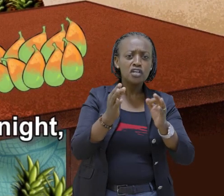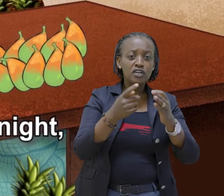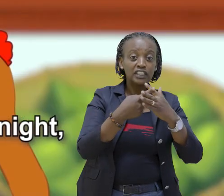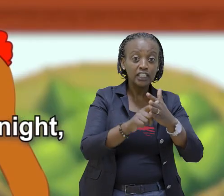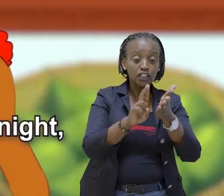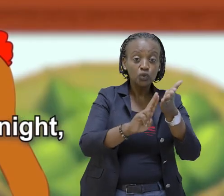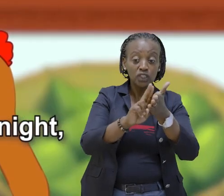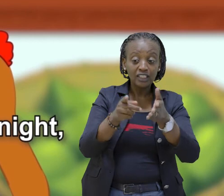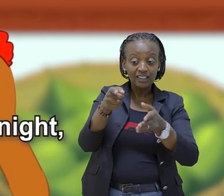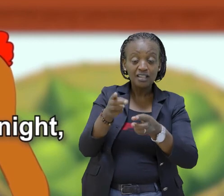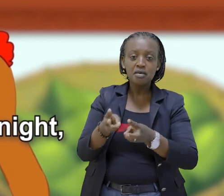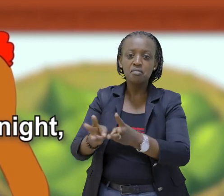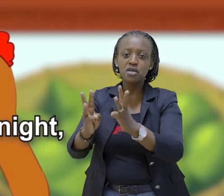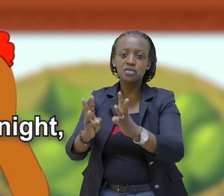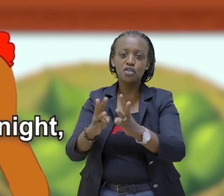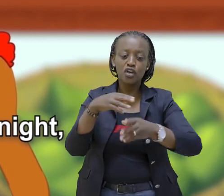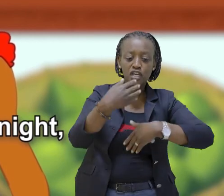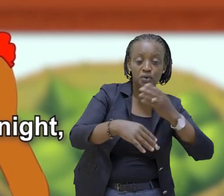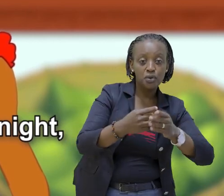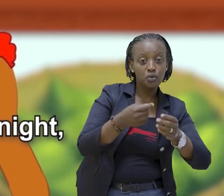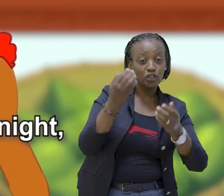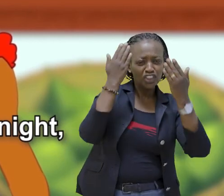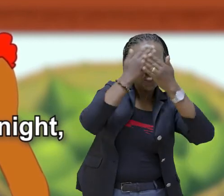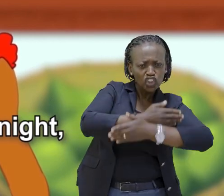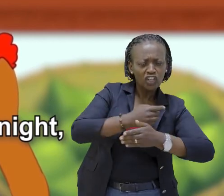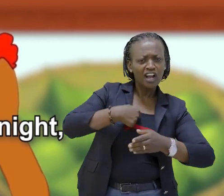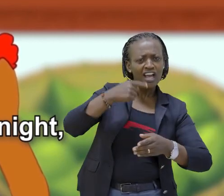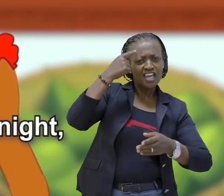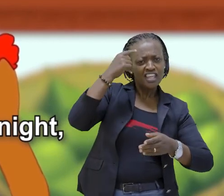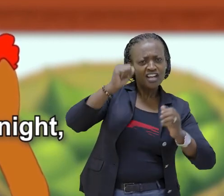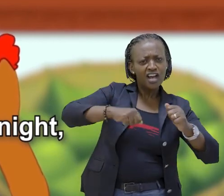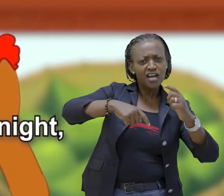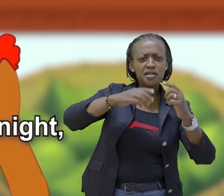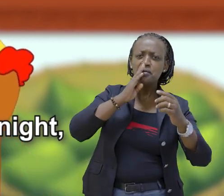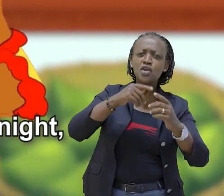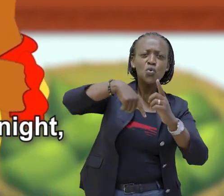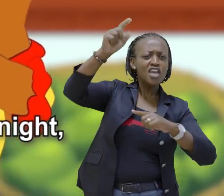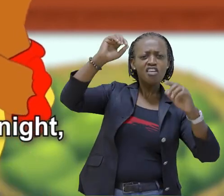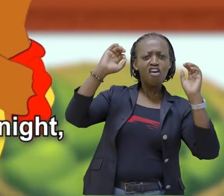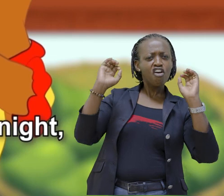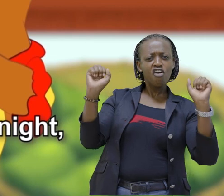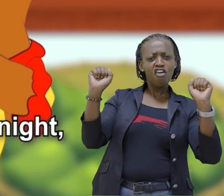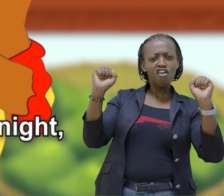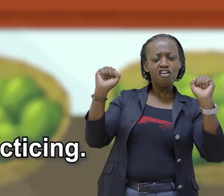If I start using that method in the game tonight I think I'll be the winner